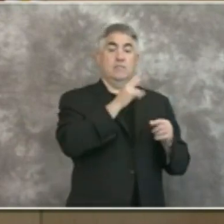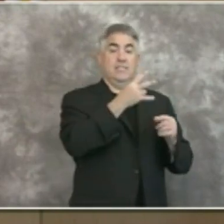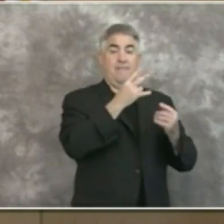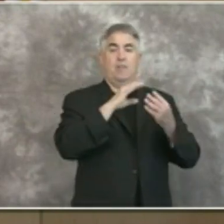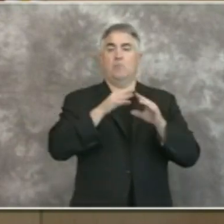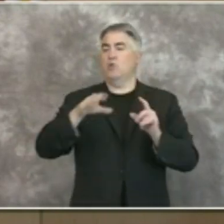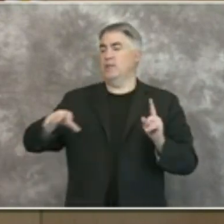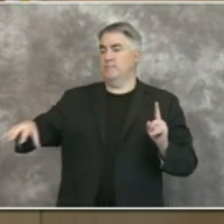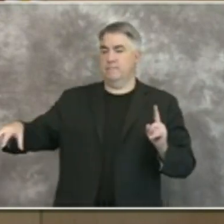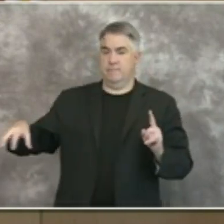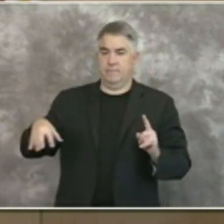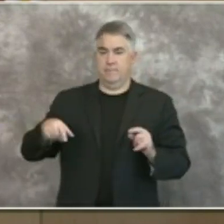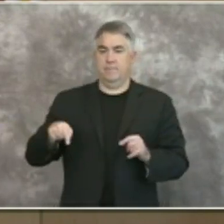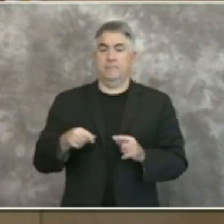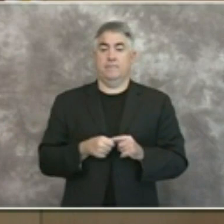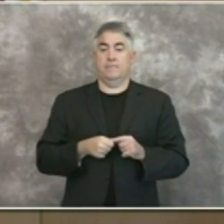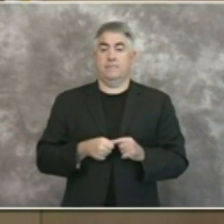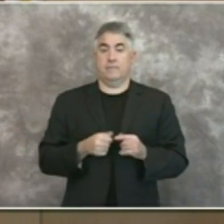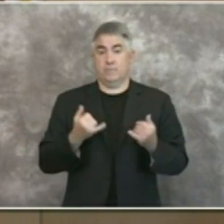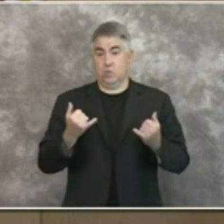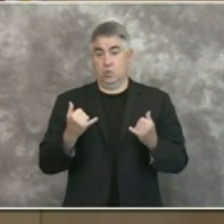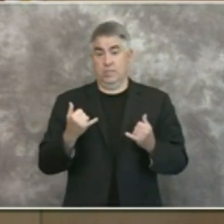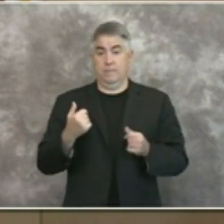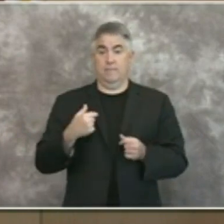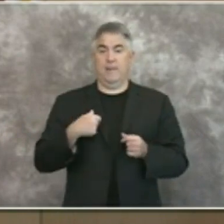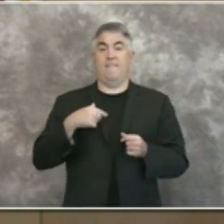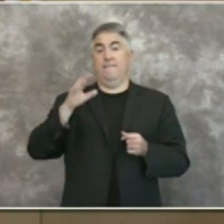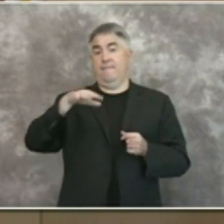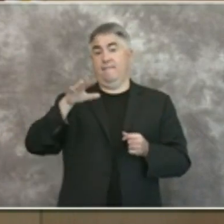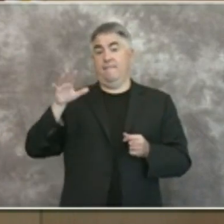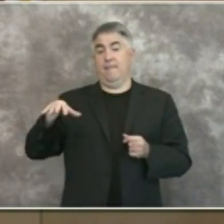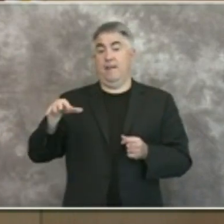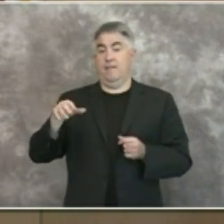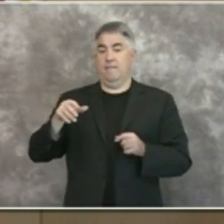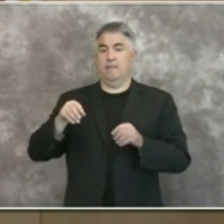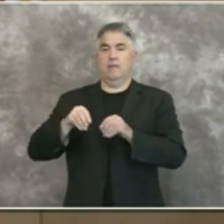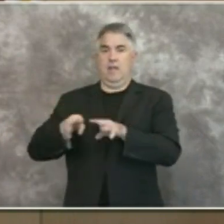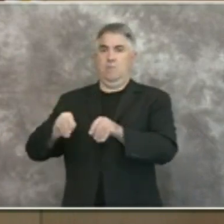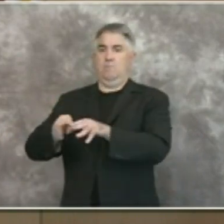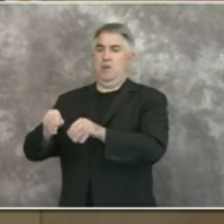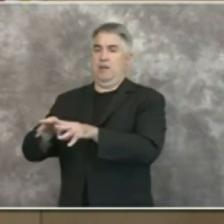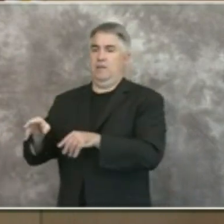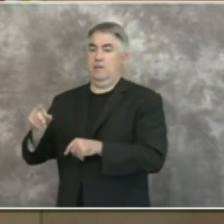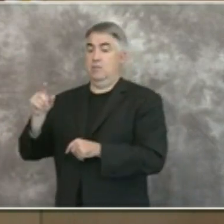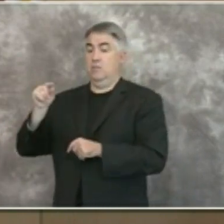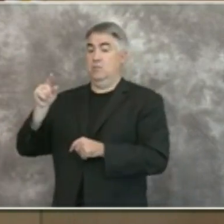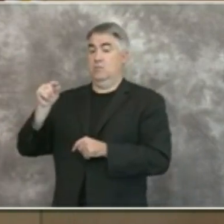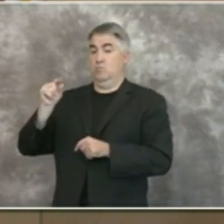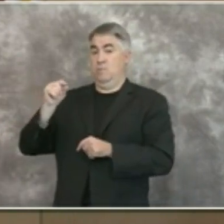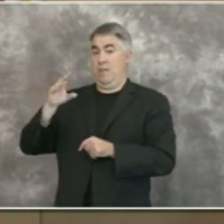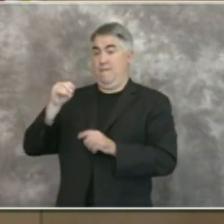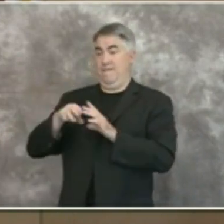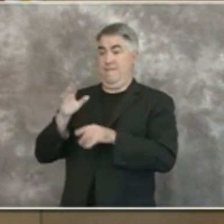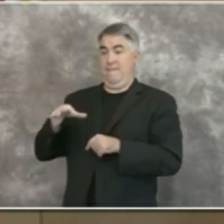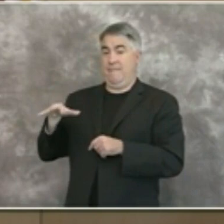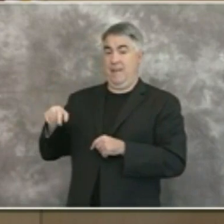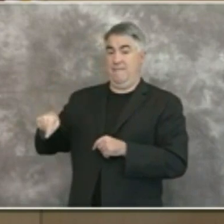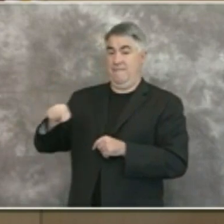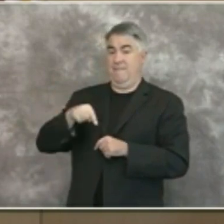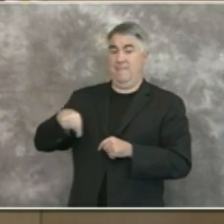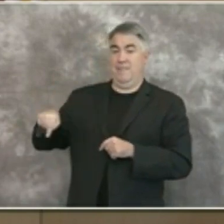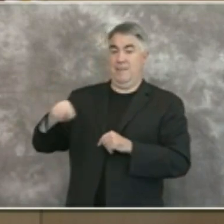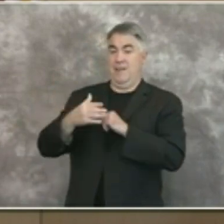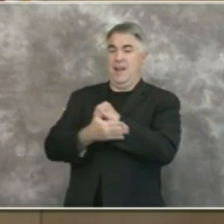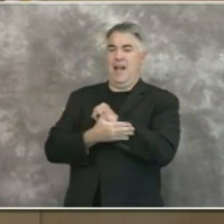um as stated there are 55 active outbreaks 20 of the 55 active outbreaks are in the county's